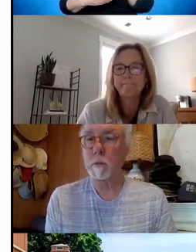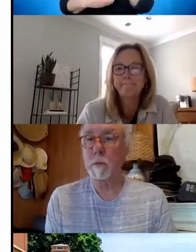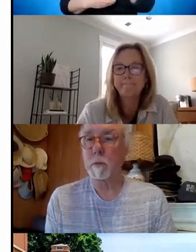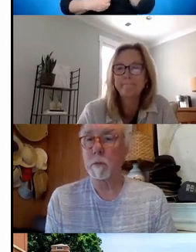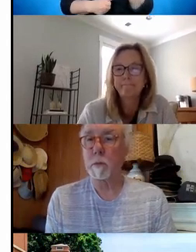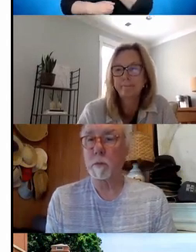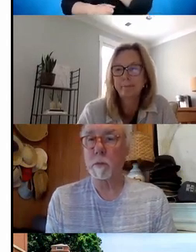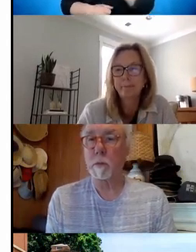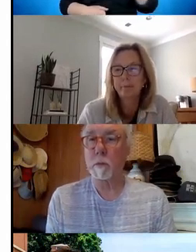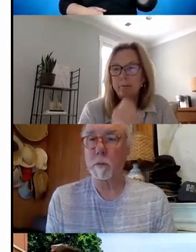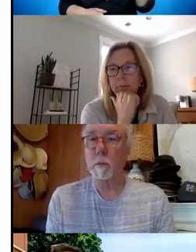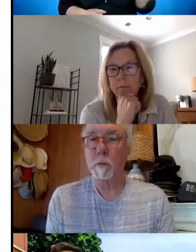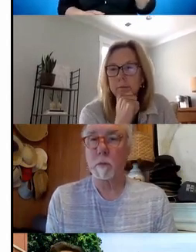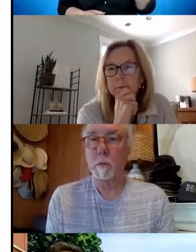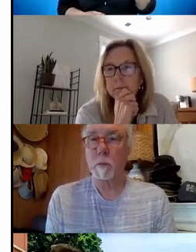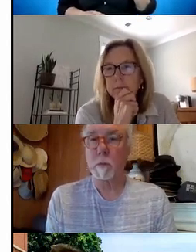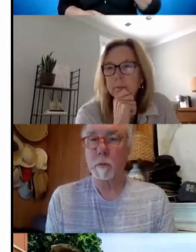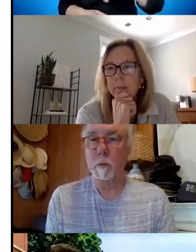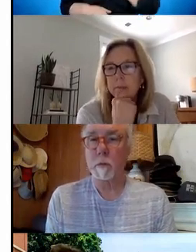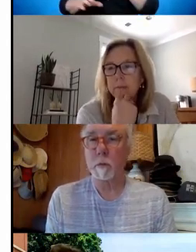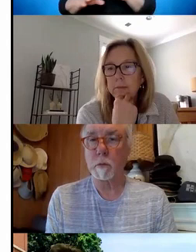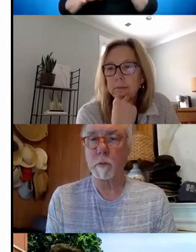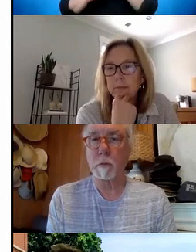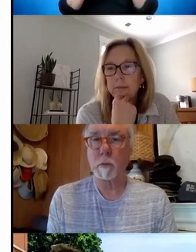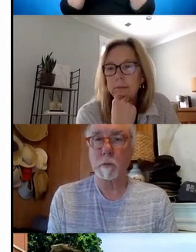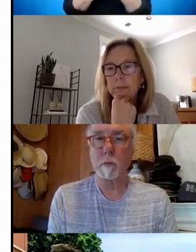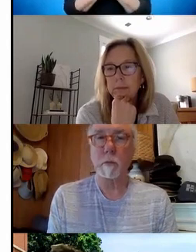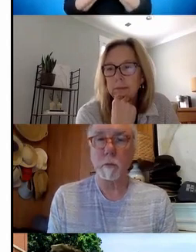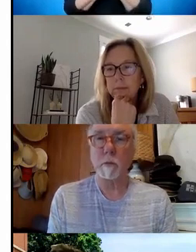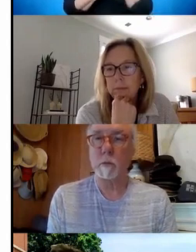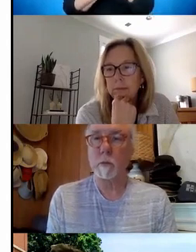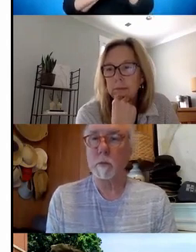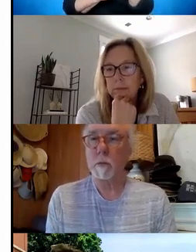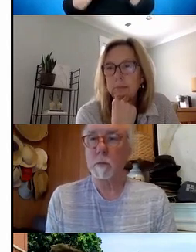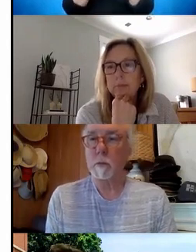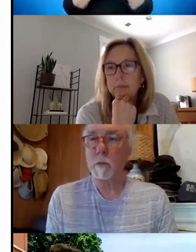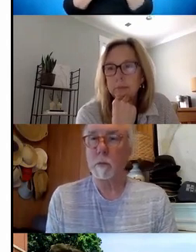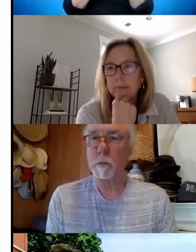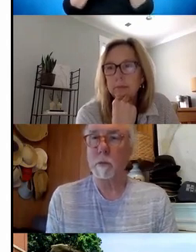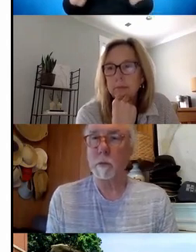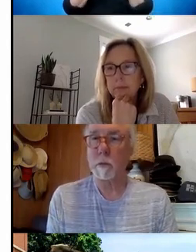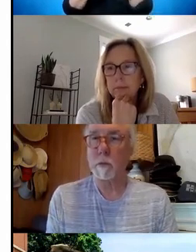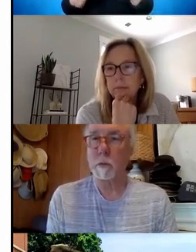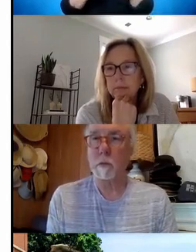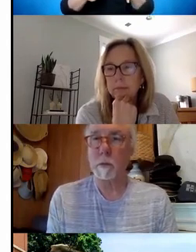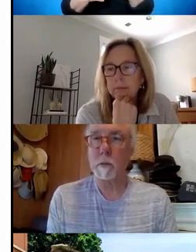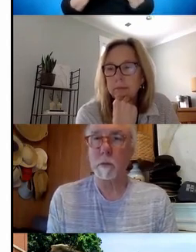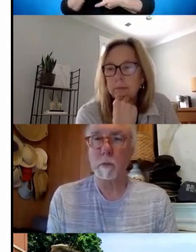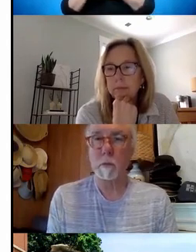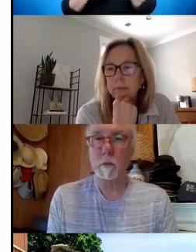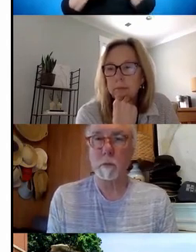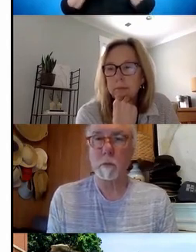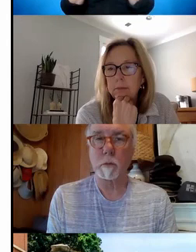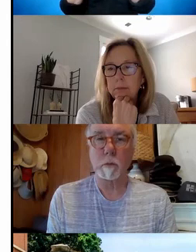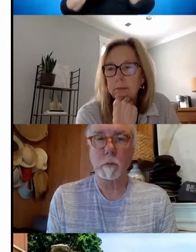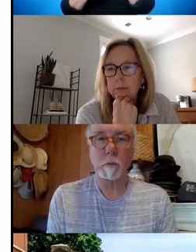We do workshops for families on what the Department of Rehabilitation can offer. We have the DOR staff actually run those